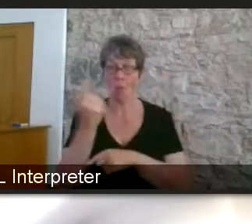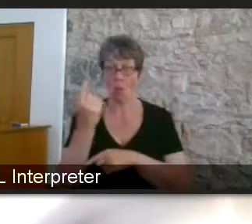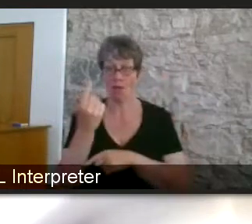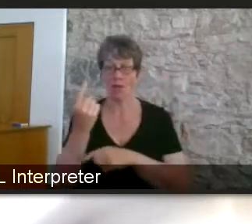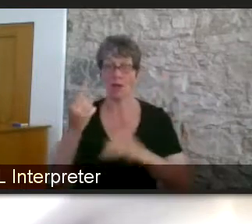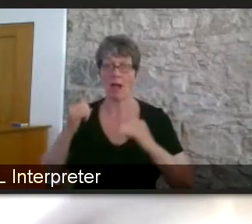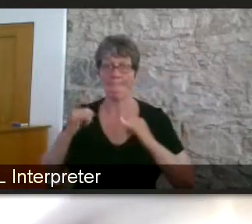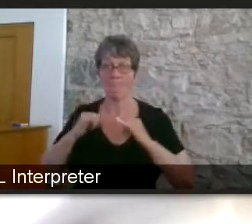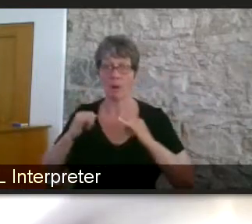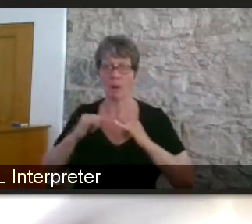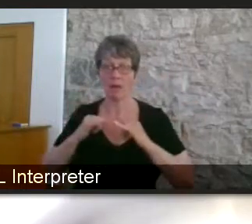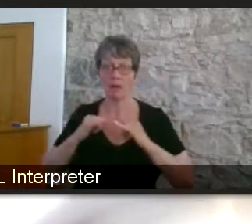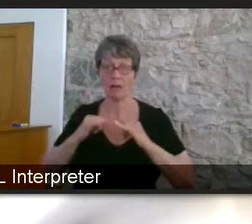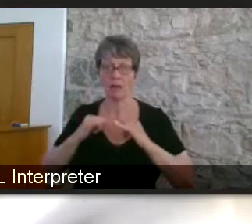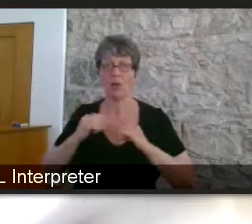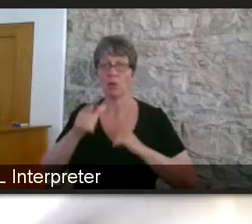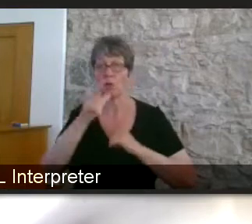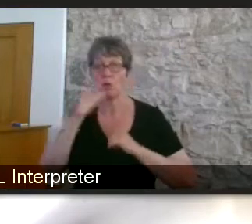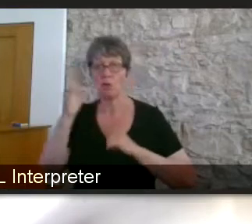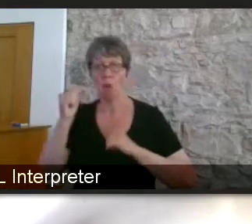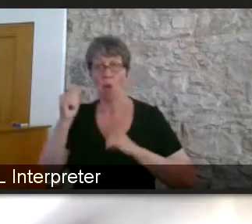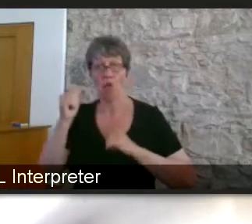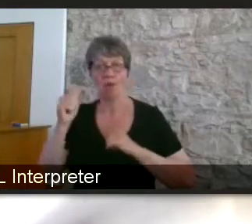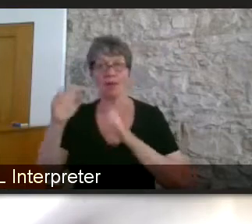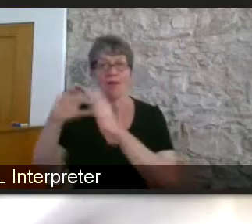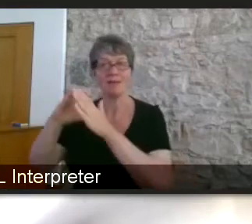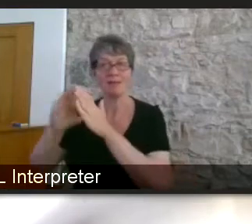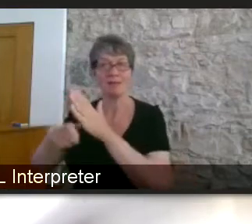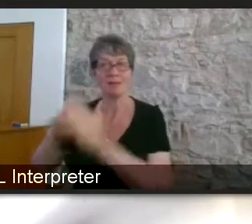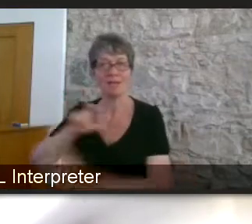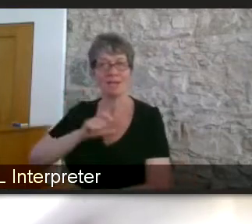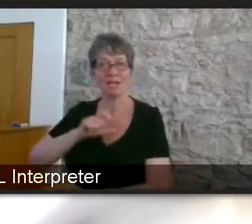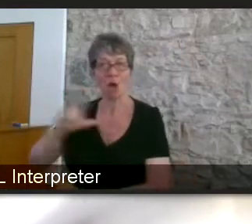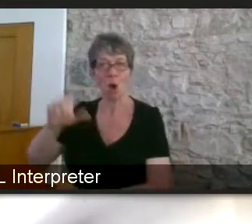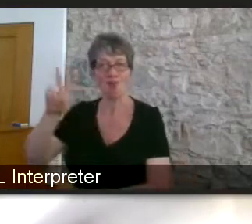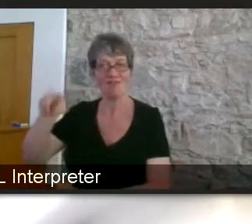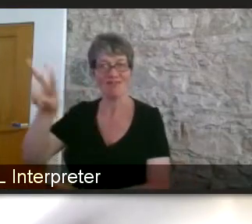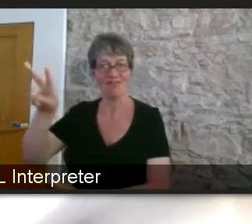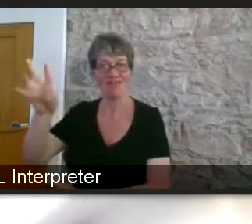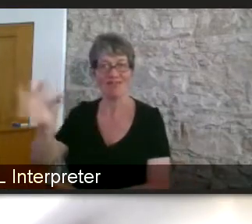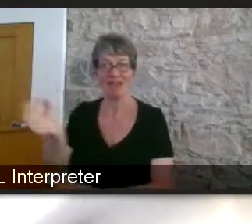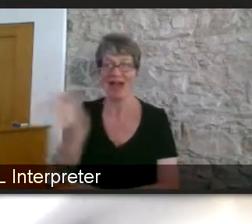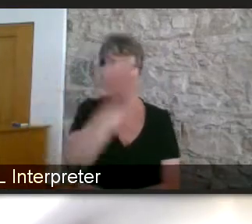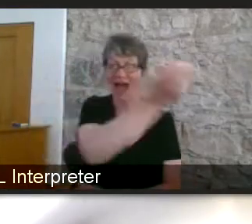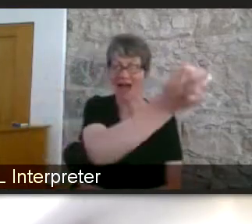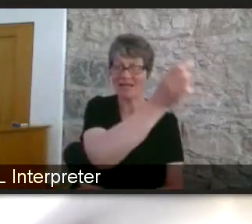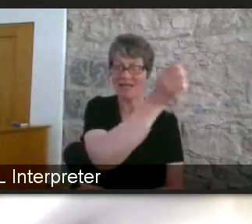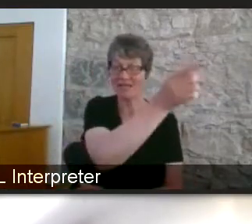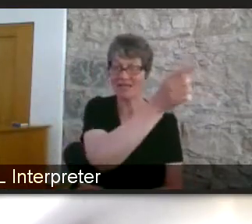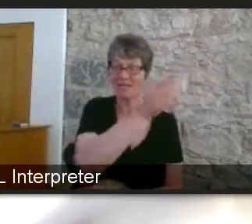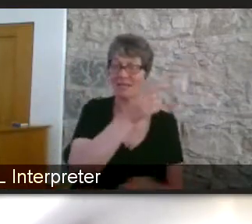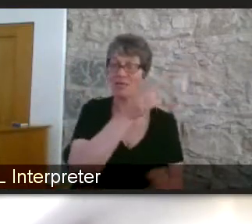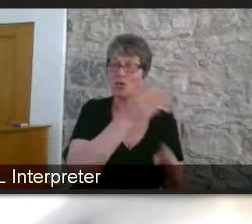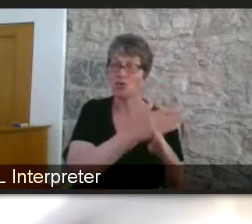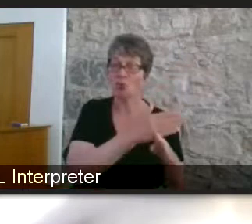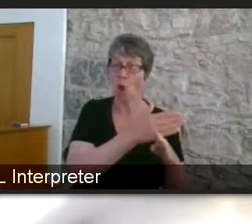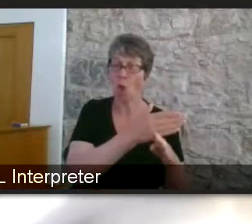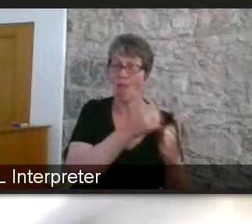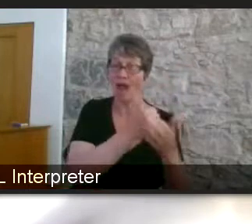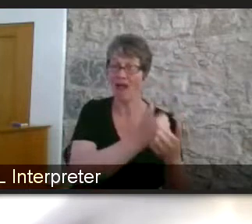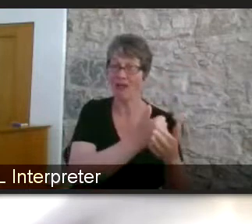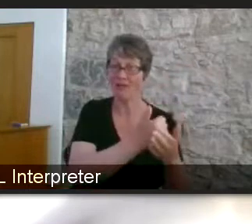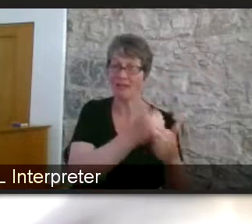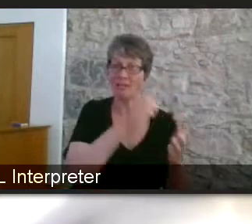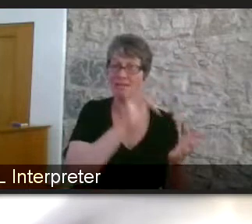who was a disability confident employer called them up and asked about access to work and the job center advisor didn't know what access to work was